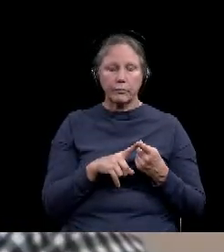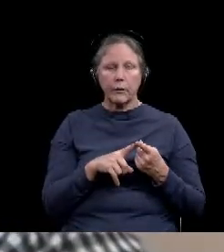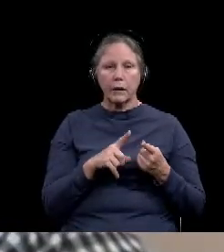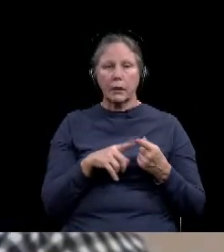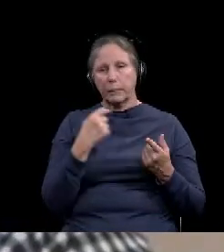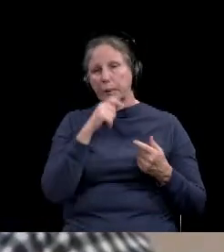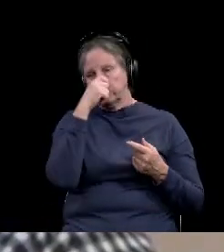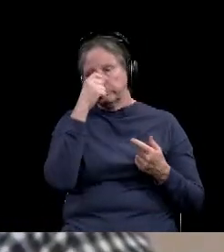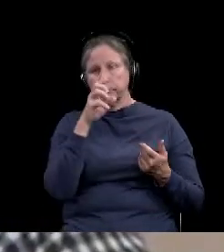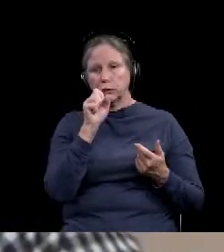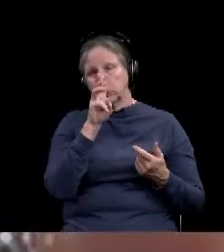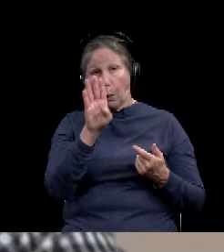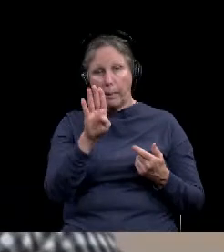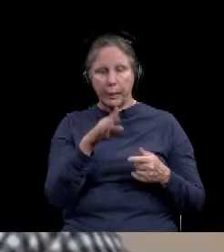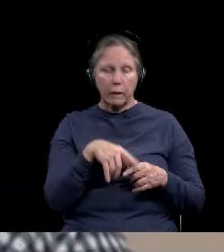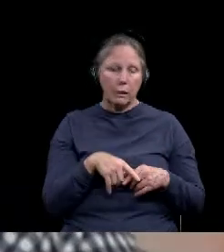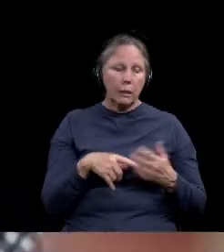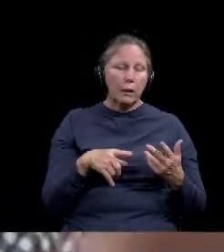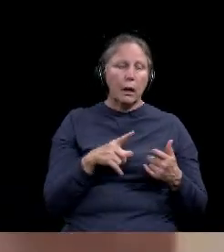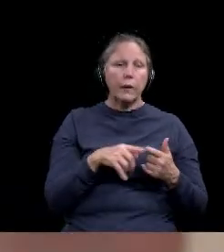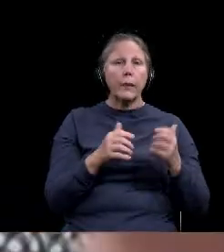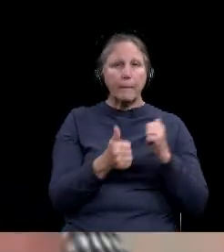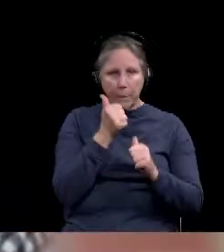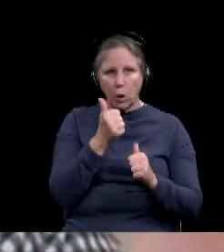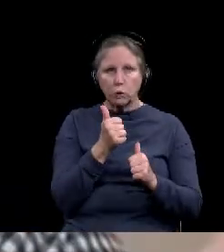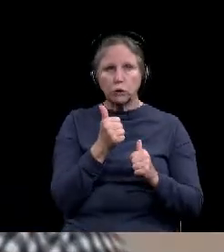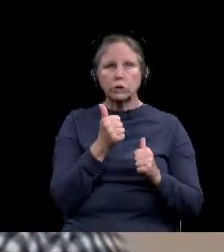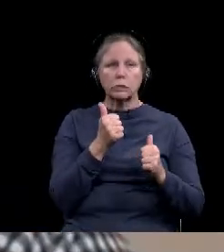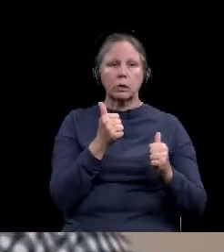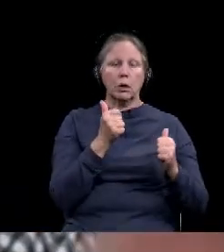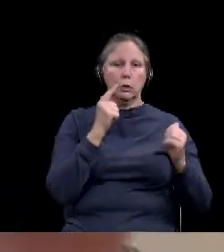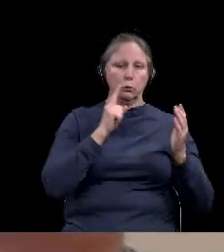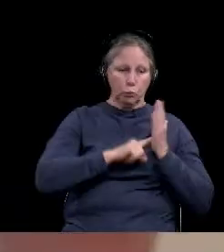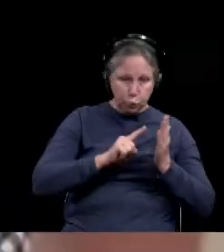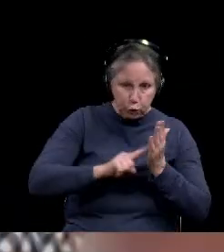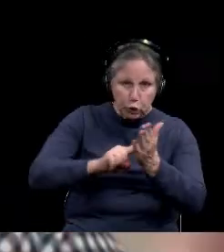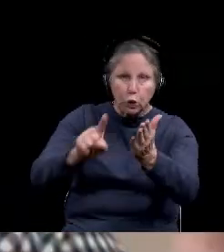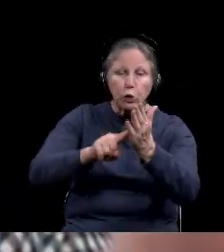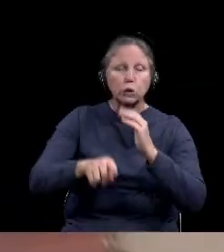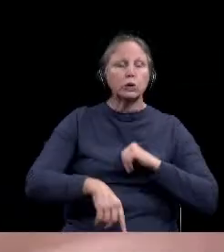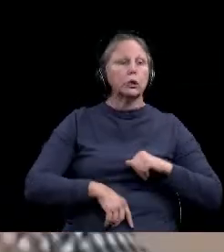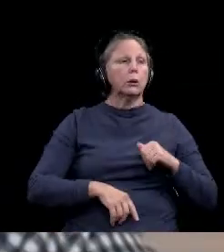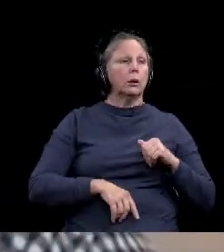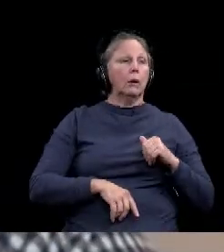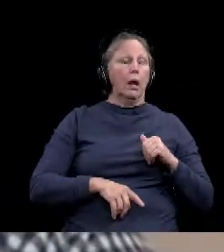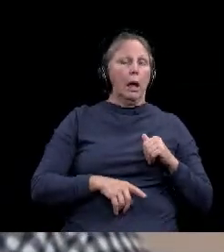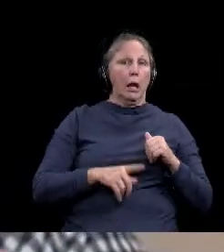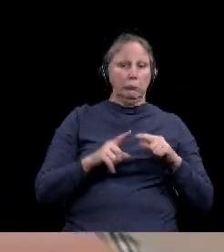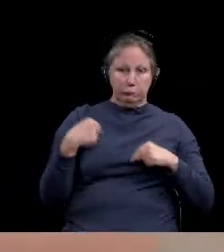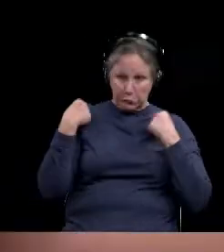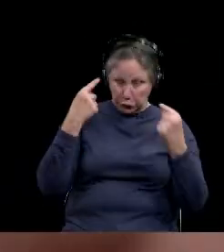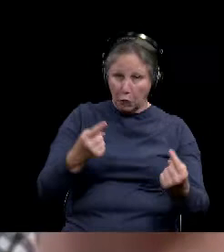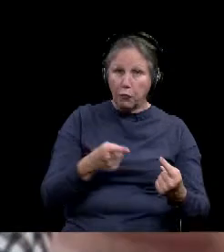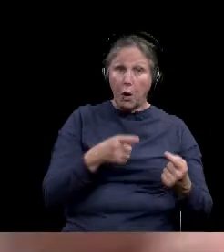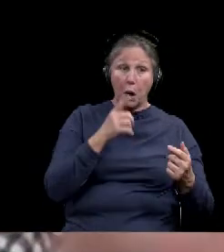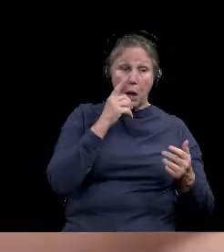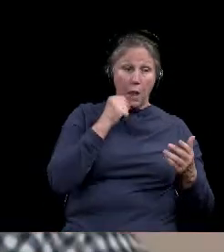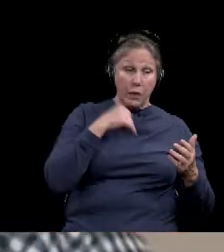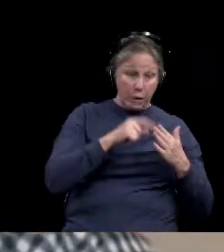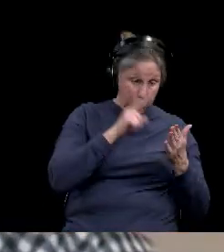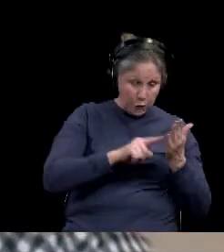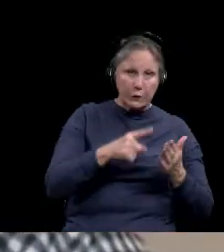as everyone's saying, they're by far the most well studied, um, to be the most accurate. Um, I agree. There are the